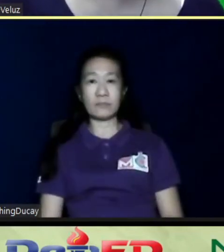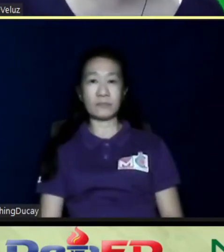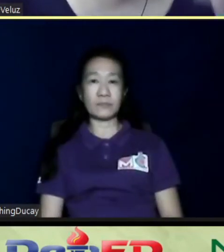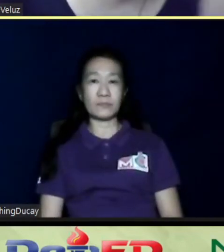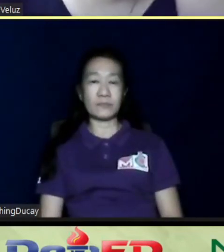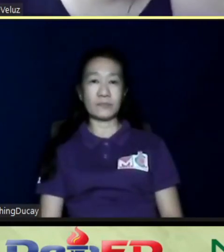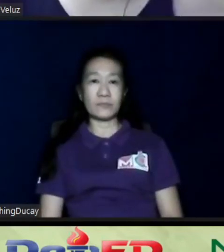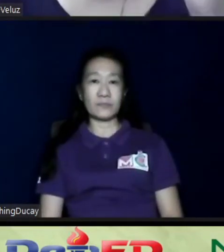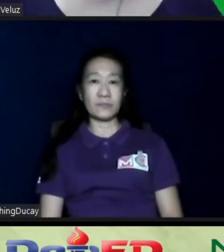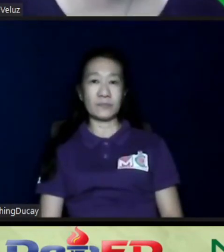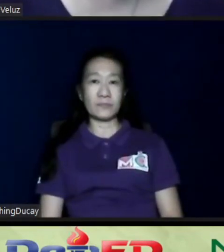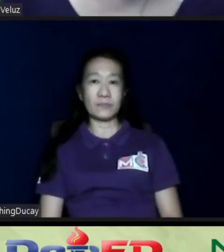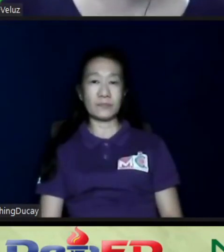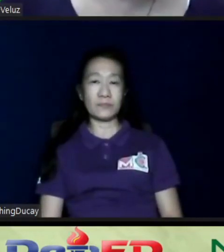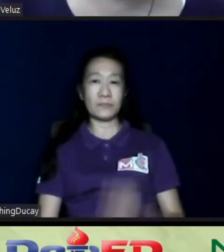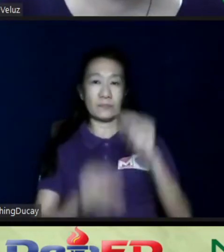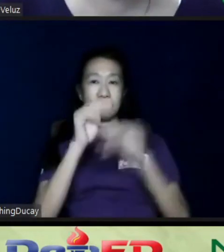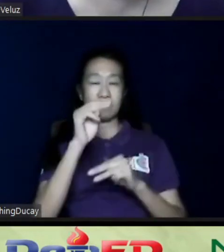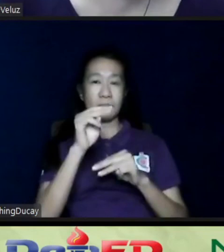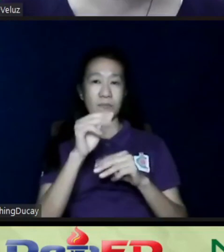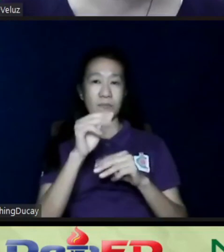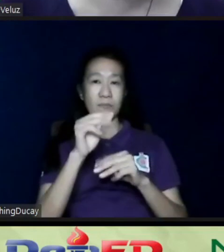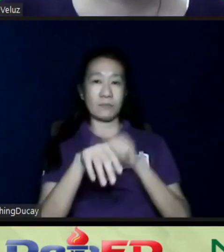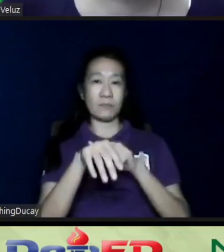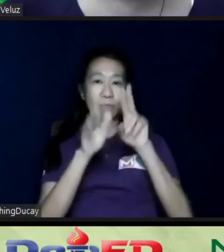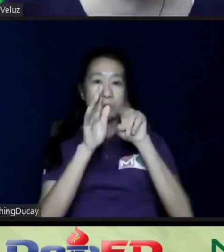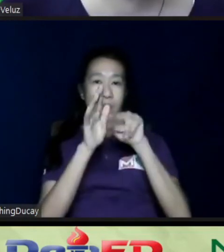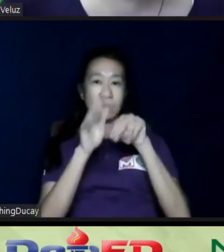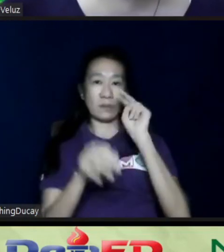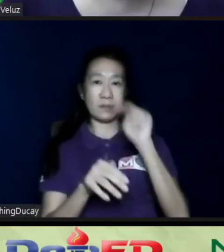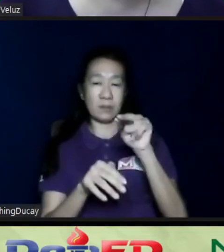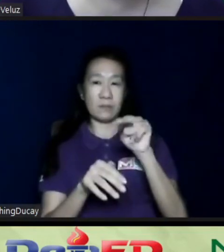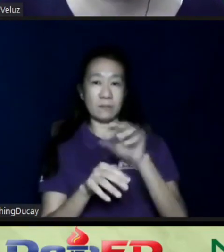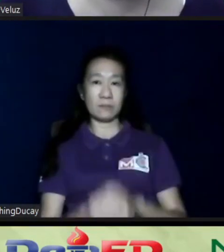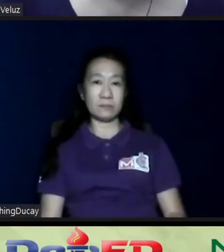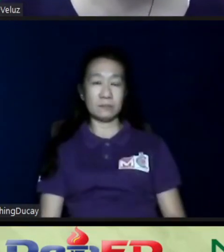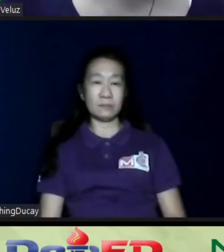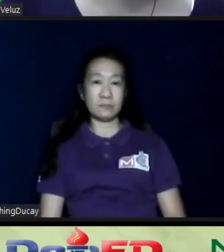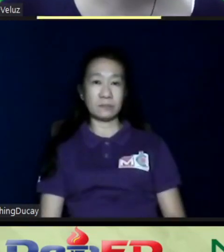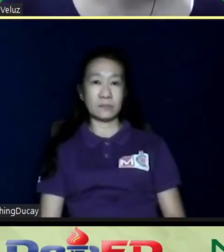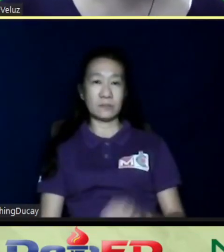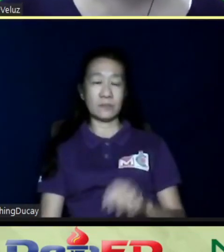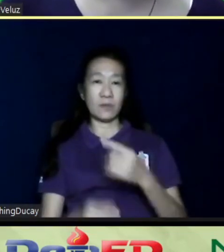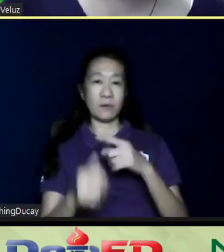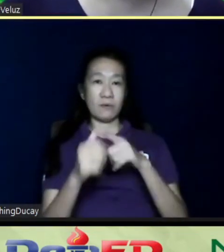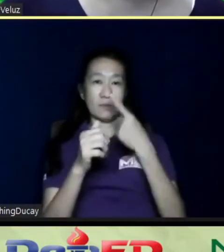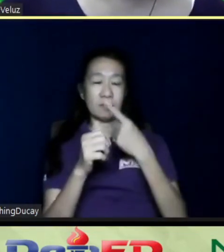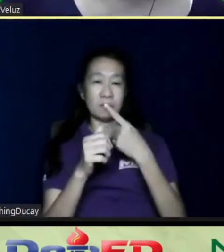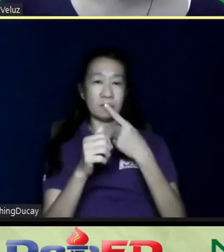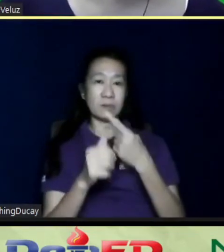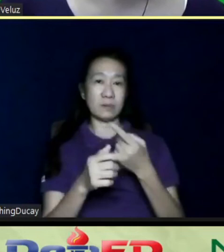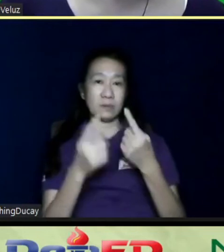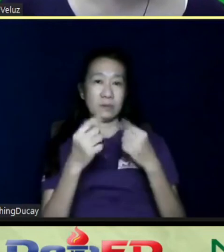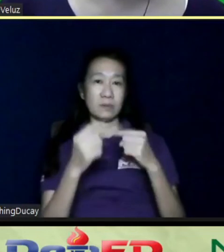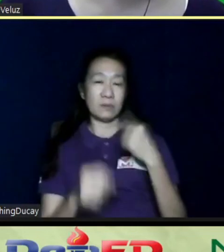ayun. Is there a minimum number of hours per week that they need to put in? when they first come in, they're